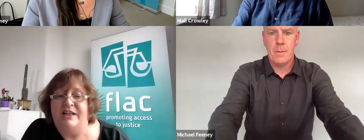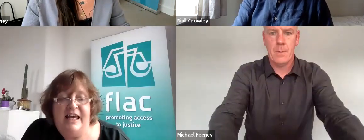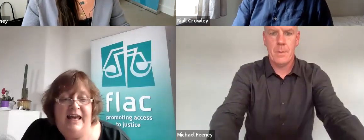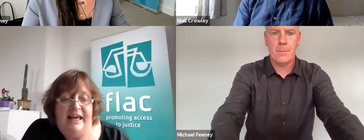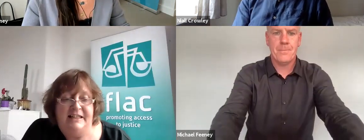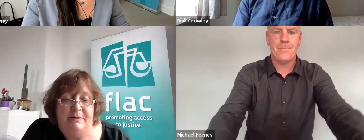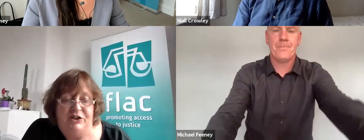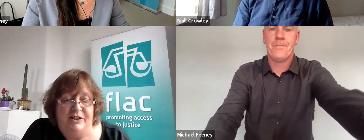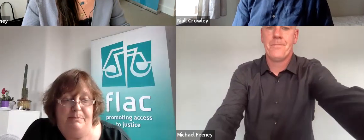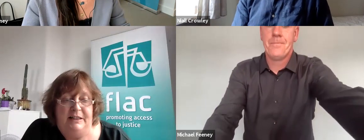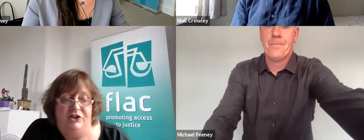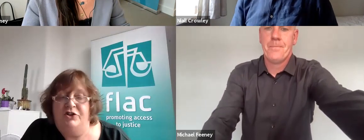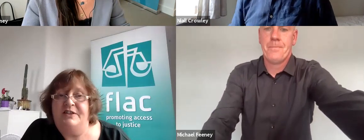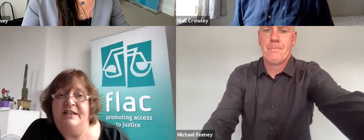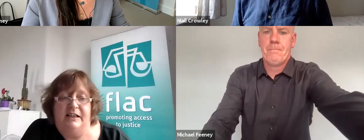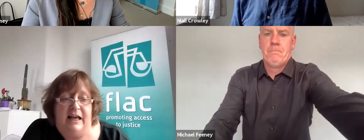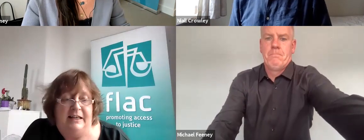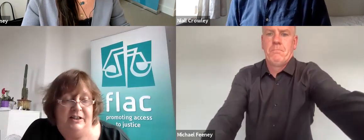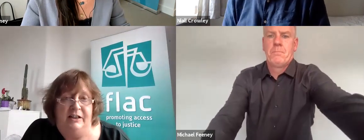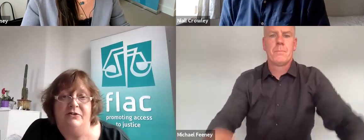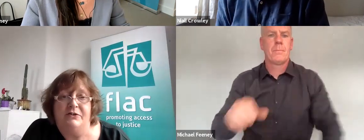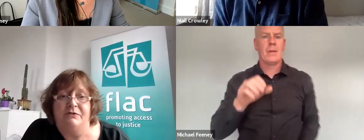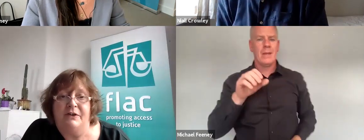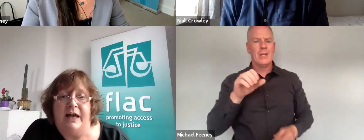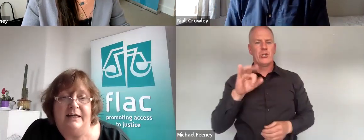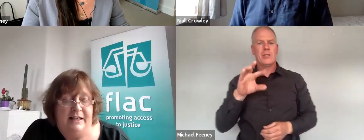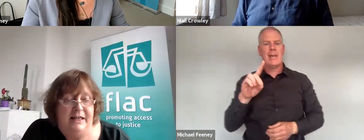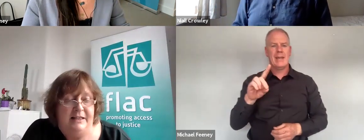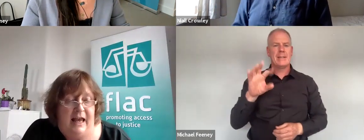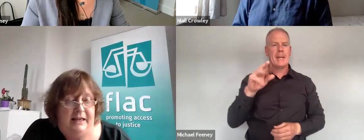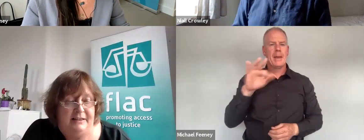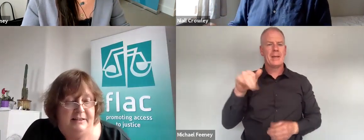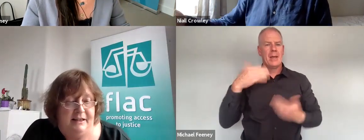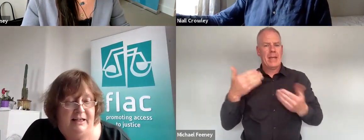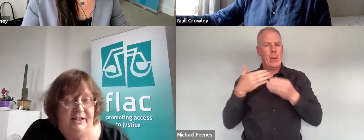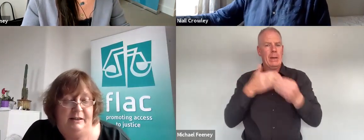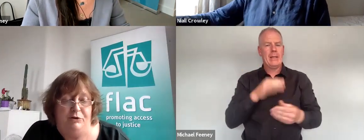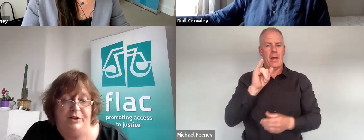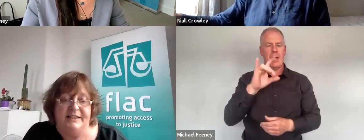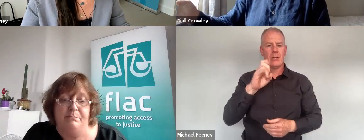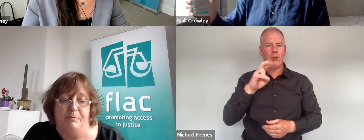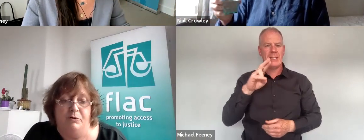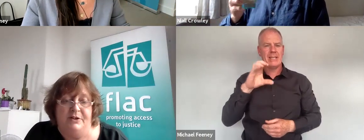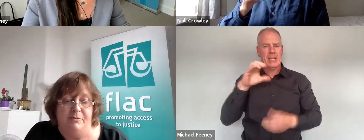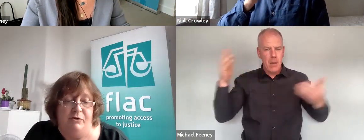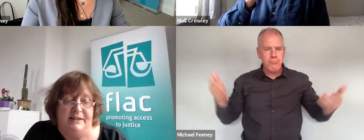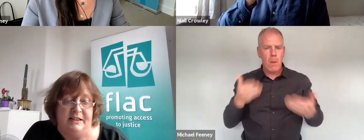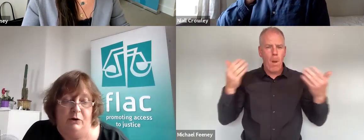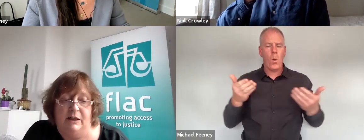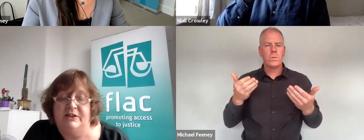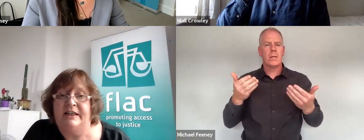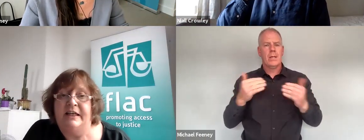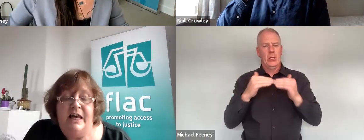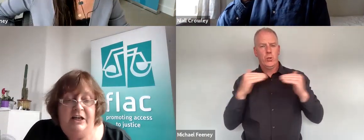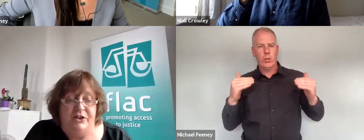Commission in its mission to build a just and inclusive society that protects and promotes human rights